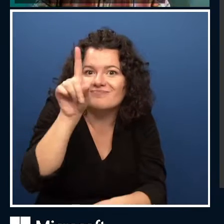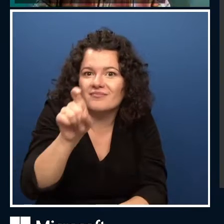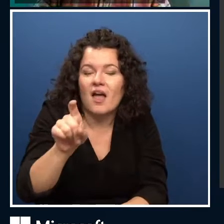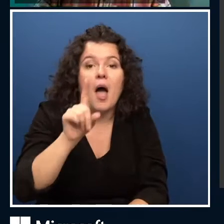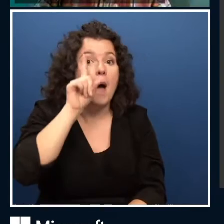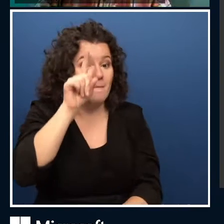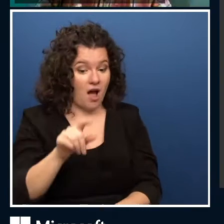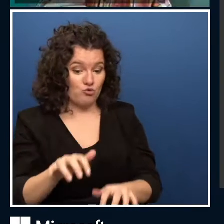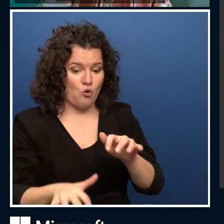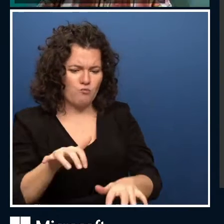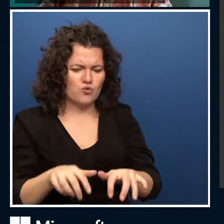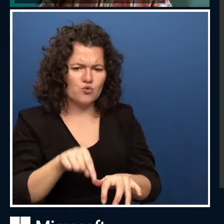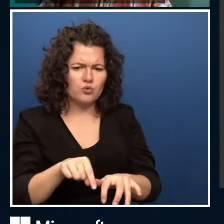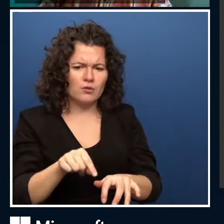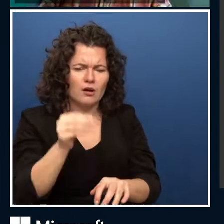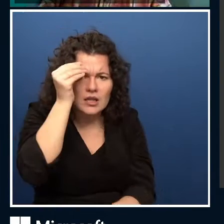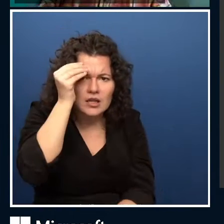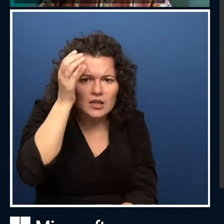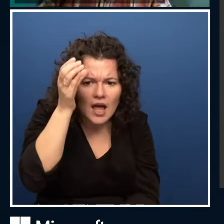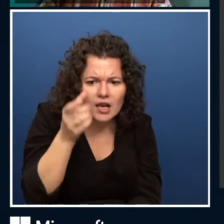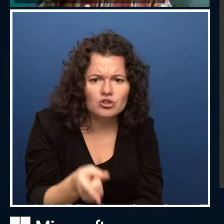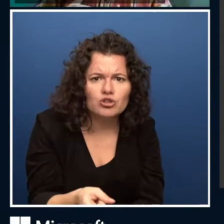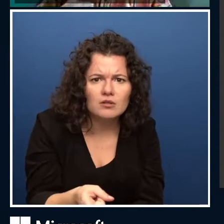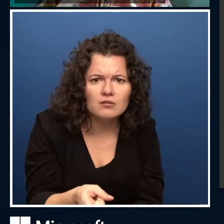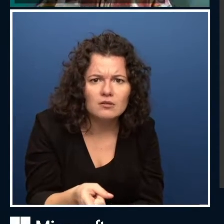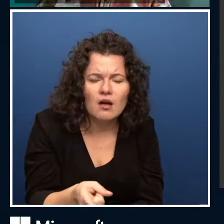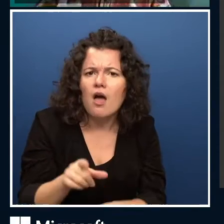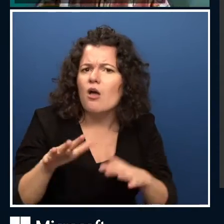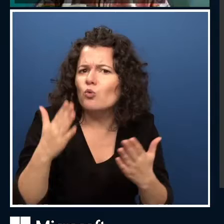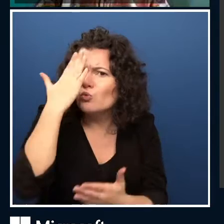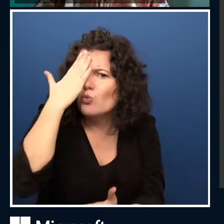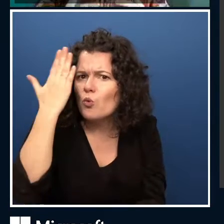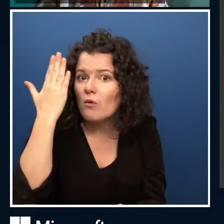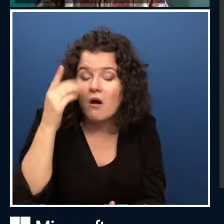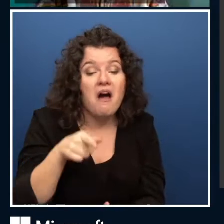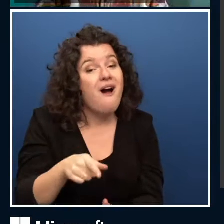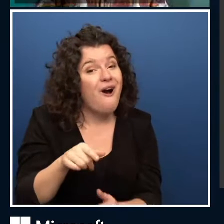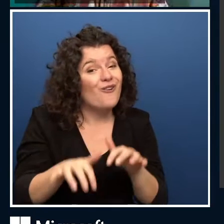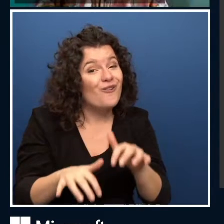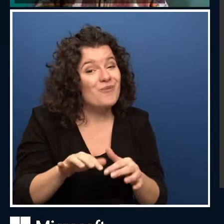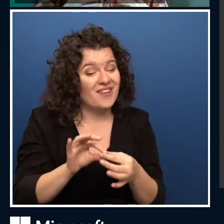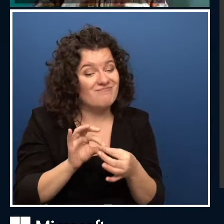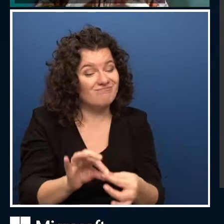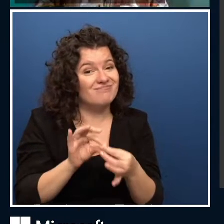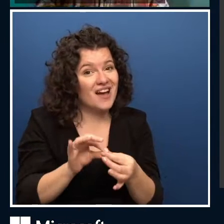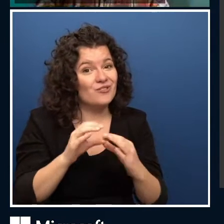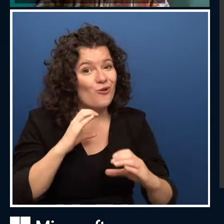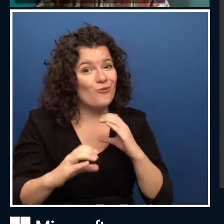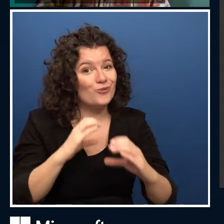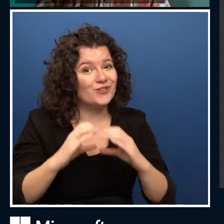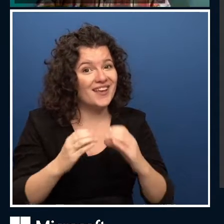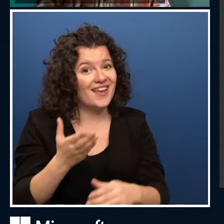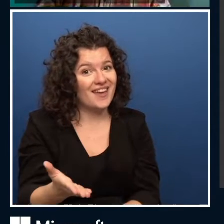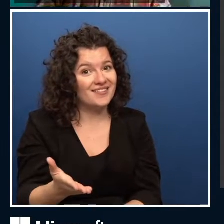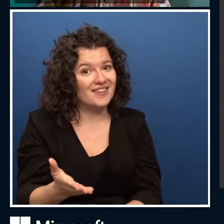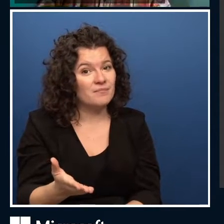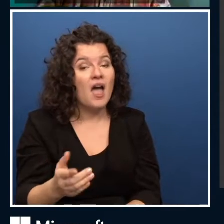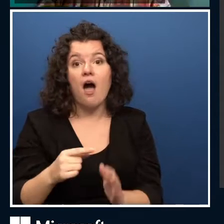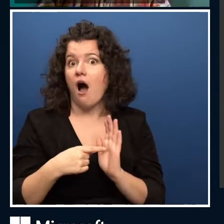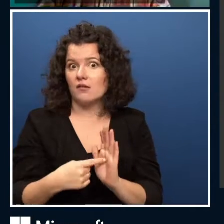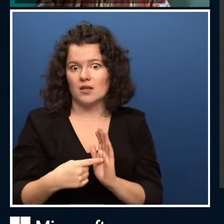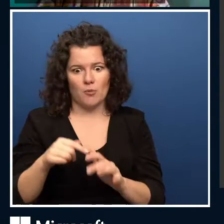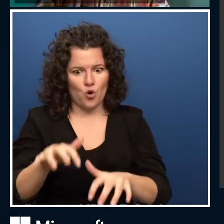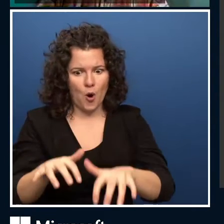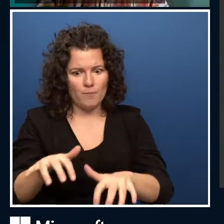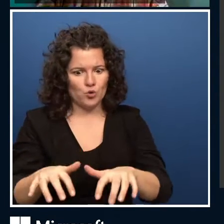And if we talking to computer, if we cannot distinguish computer from a human being, then of course, we can state